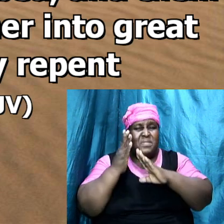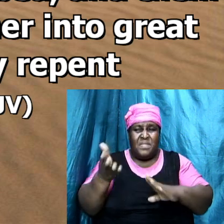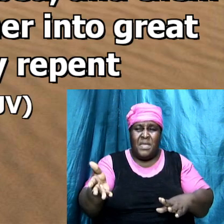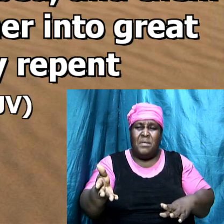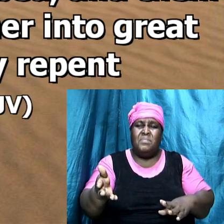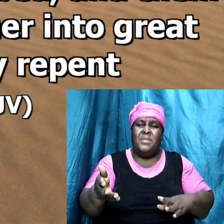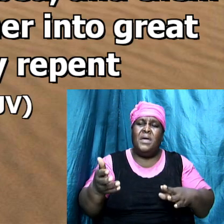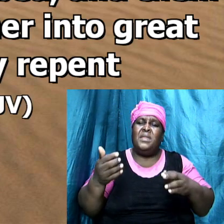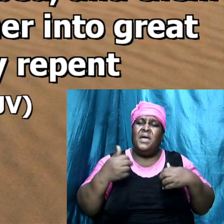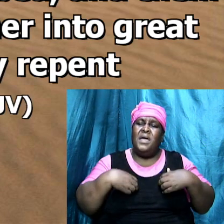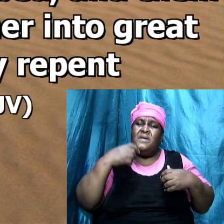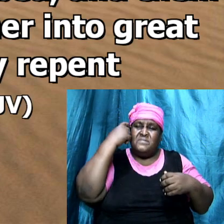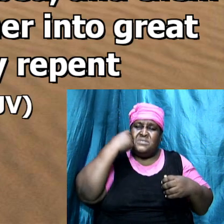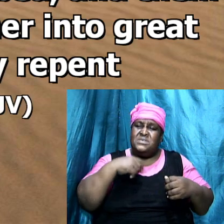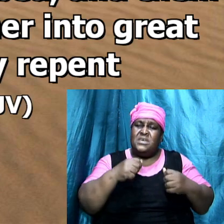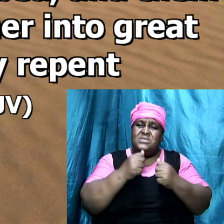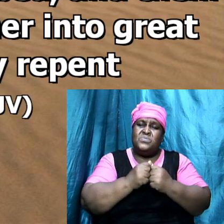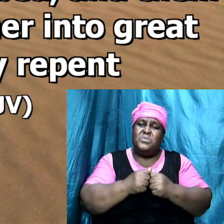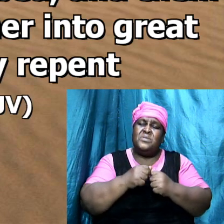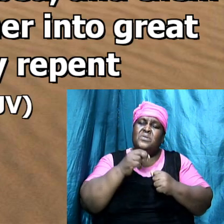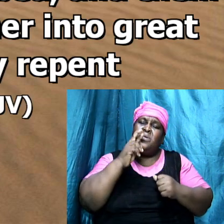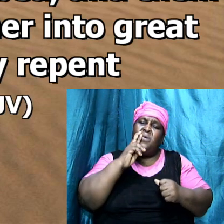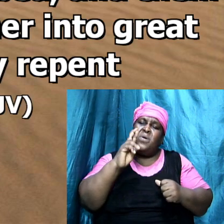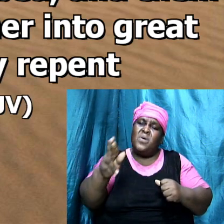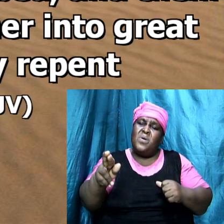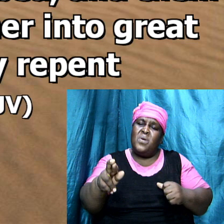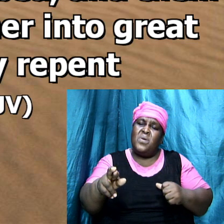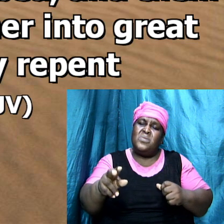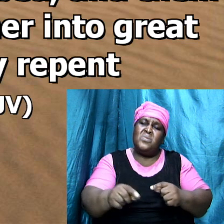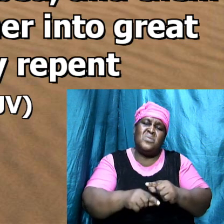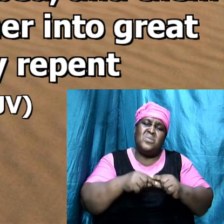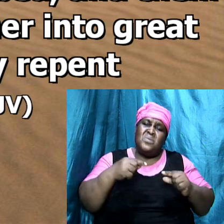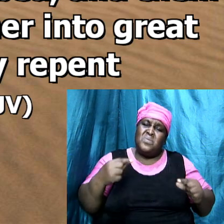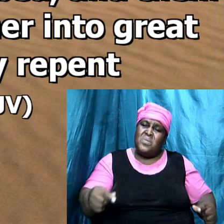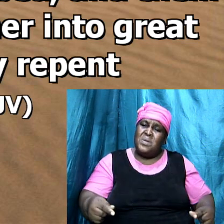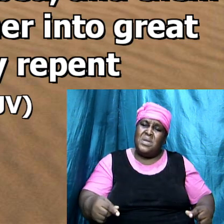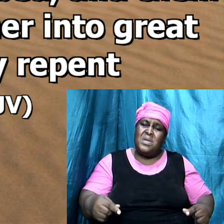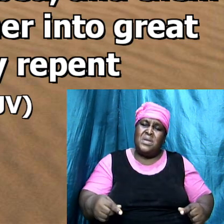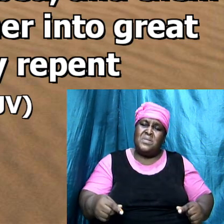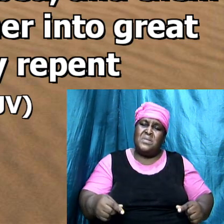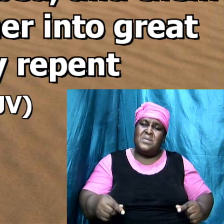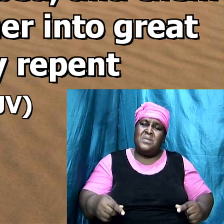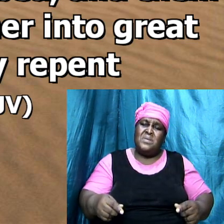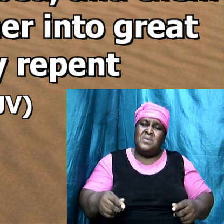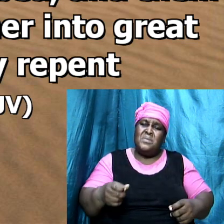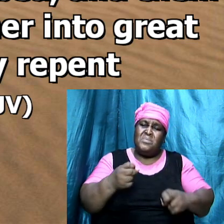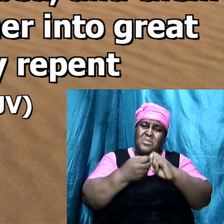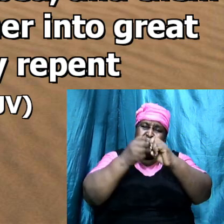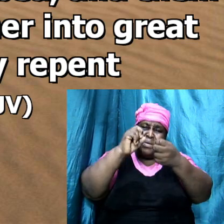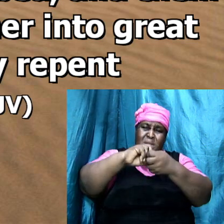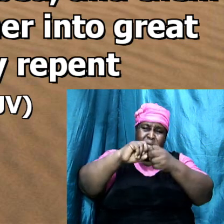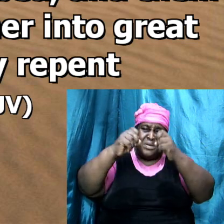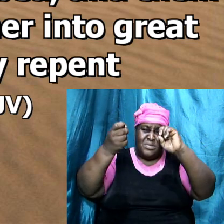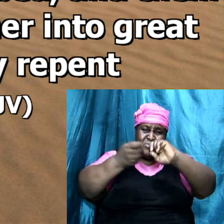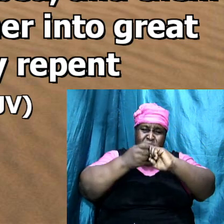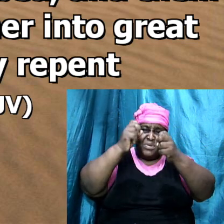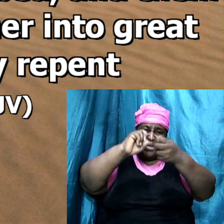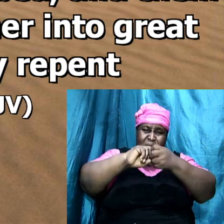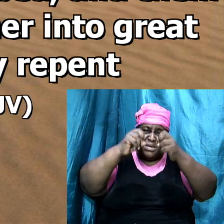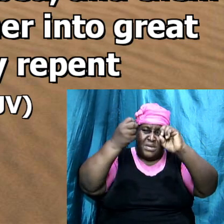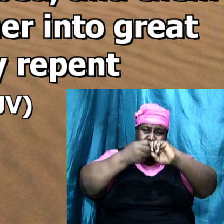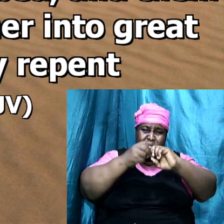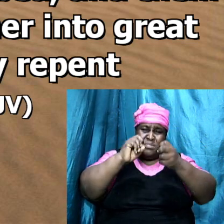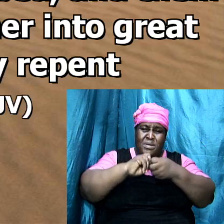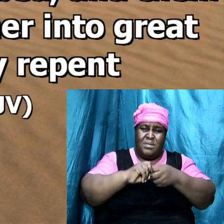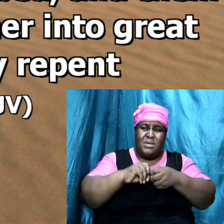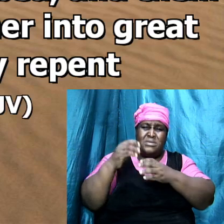with her into great tribulation except they repent of their deeds her name was used in the passage